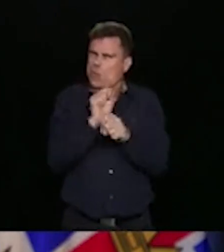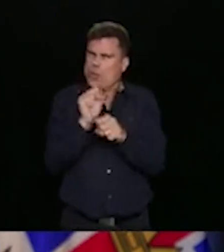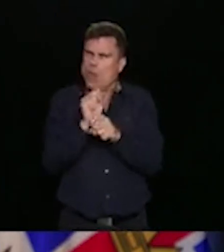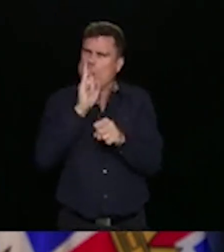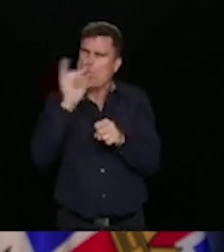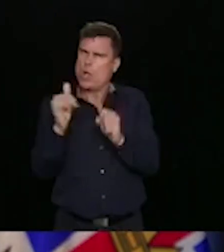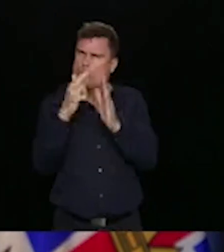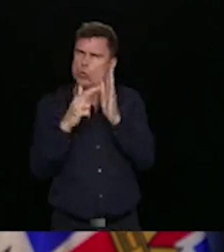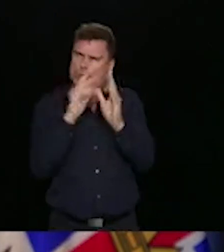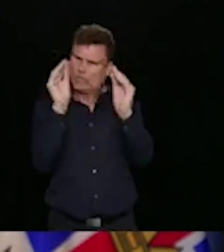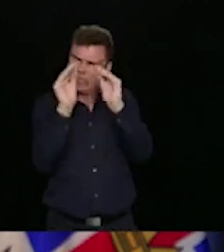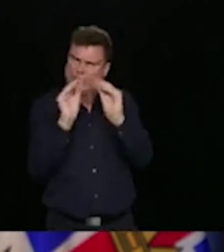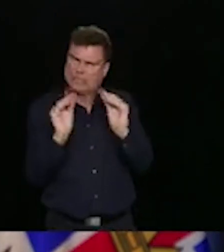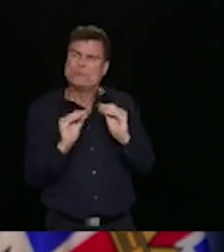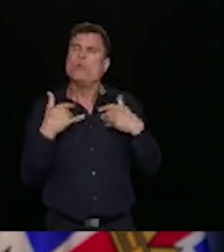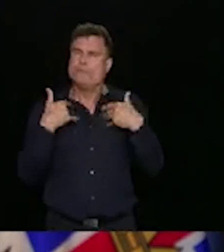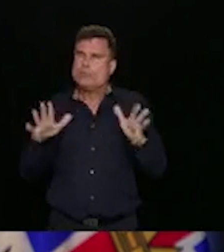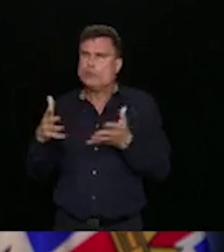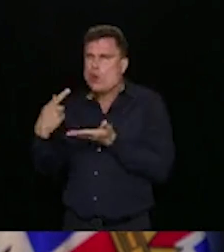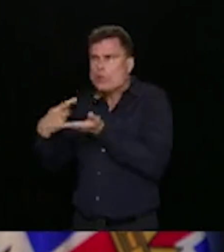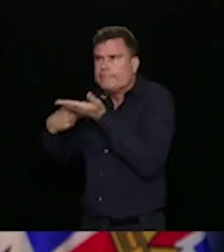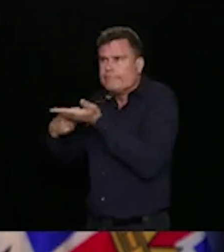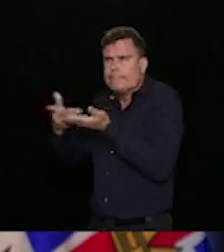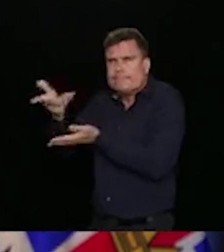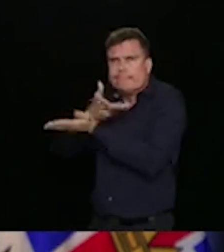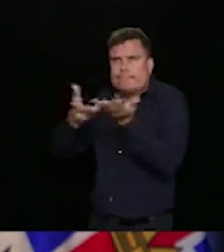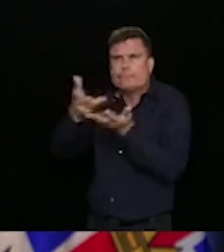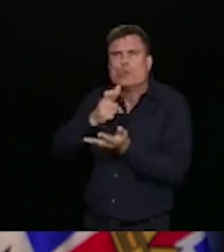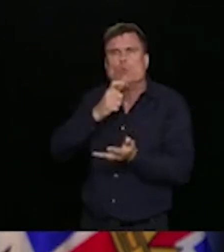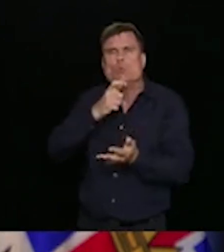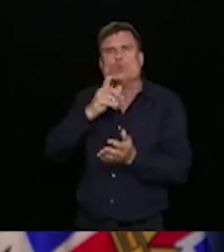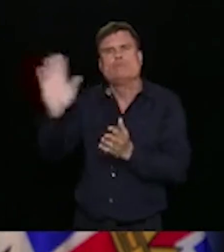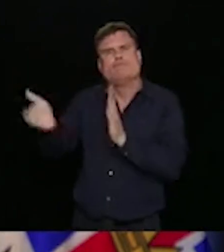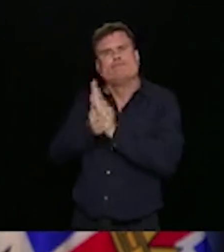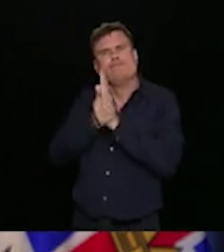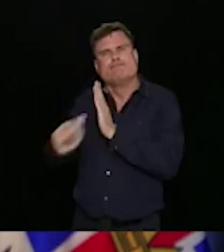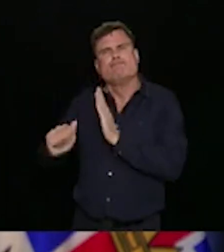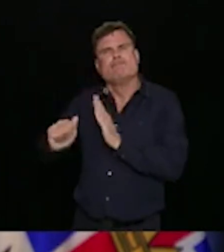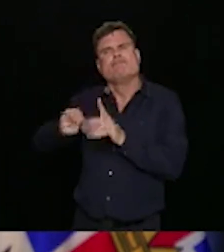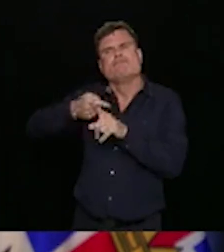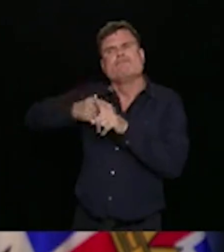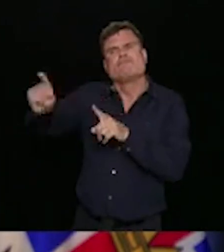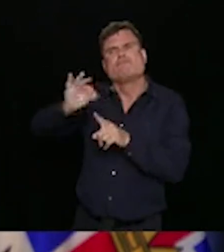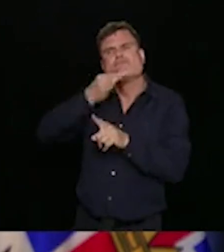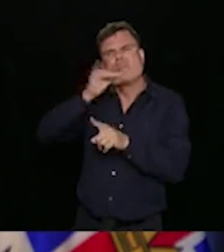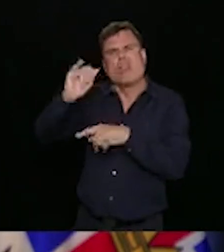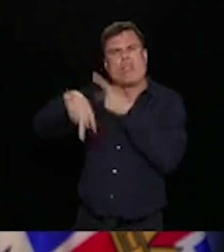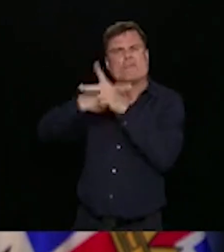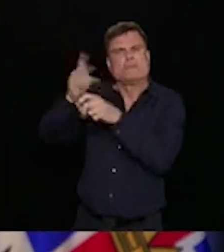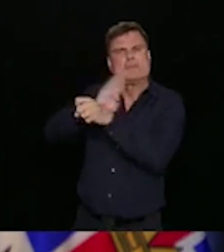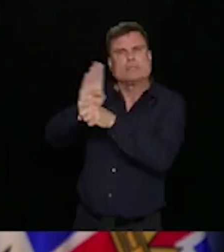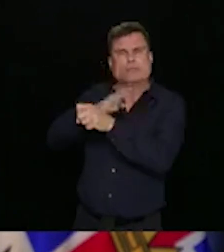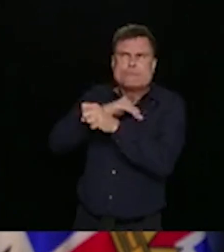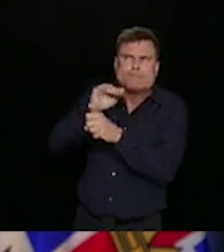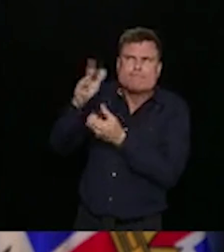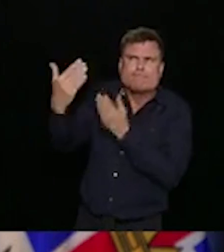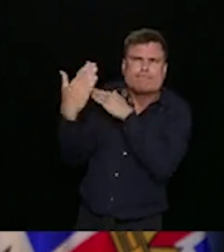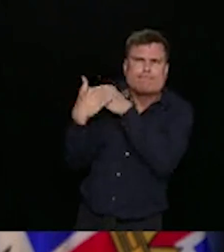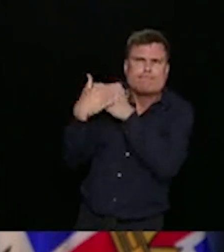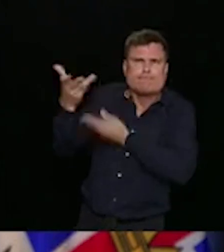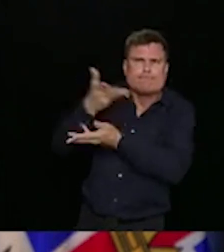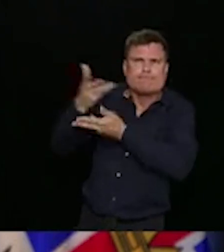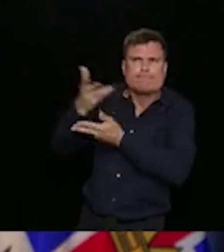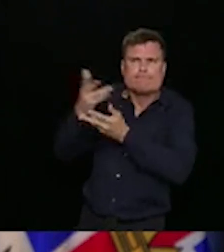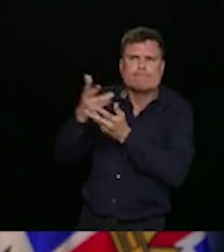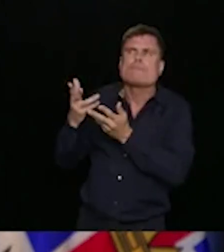these, we have consulted with those who know the industry best to make sure that we have a reasonable and practical enforceable by-laws. So